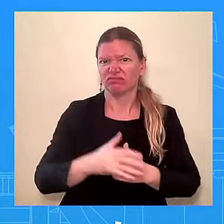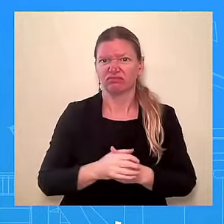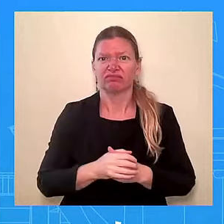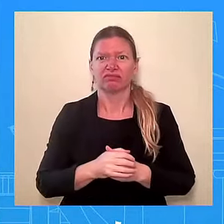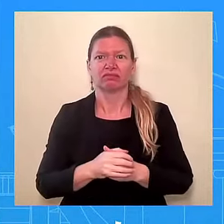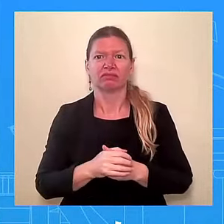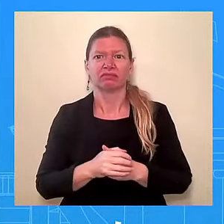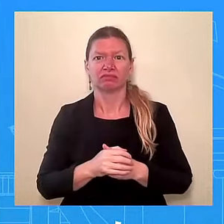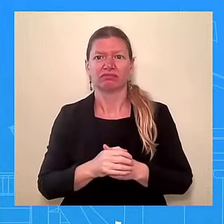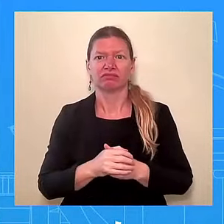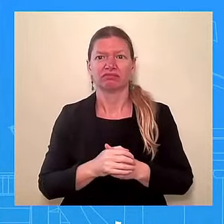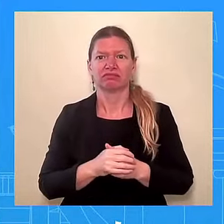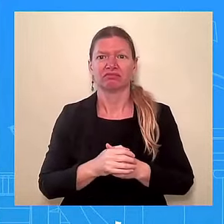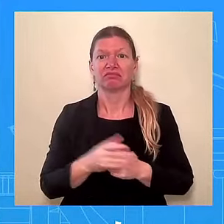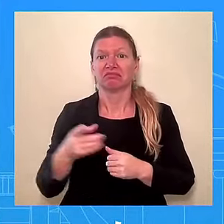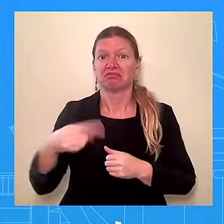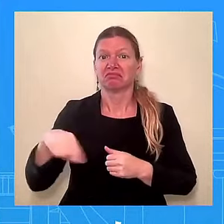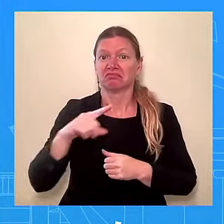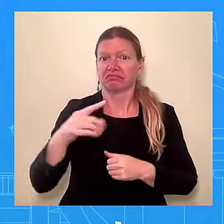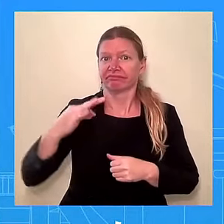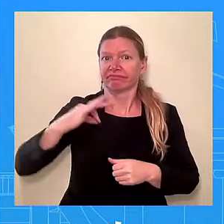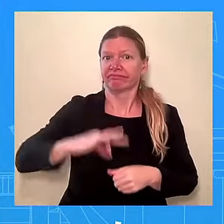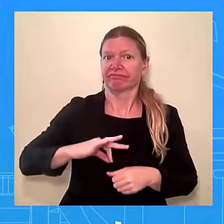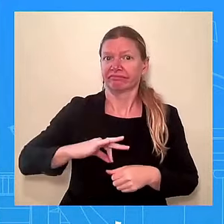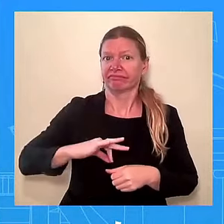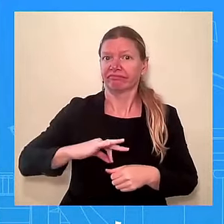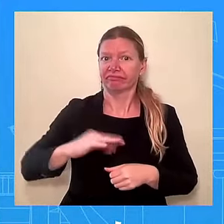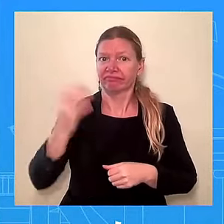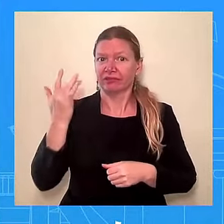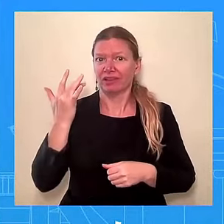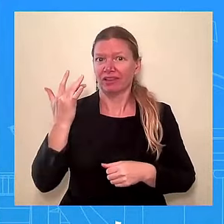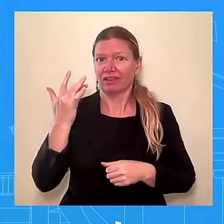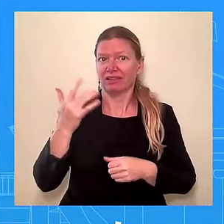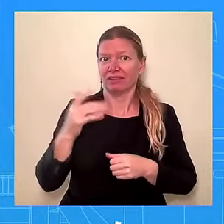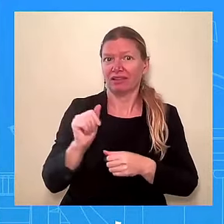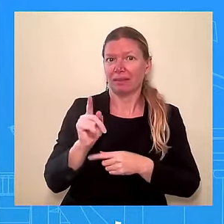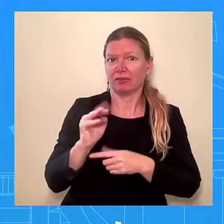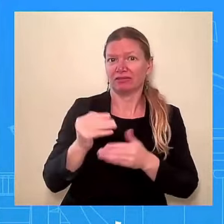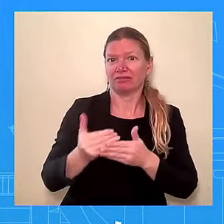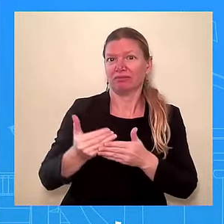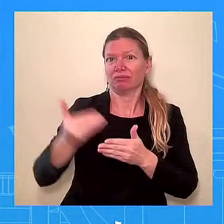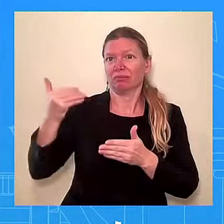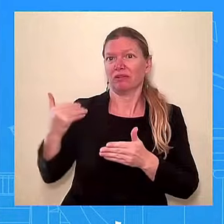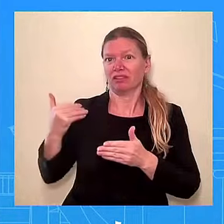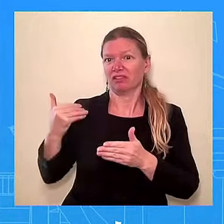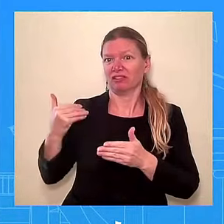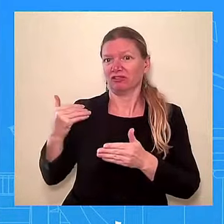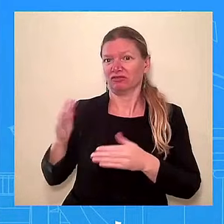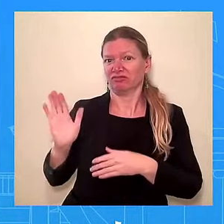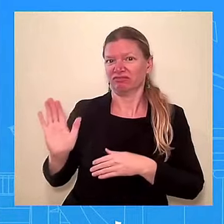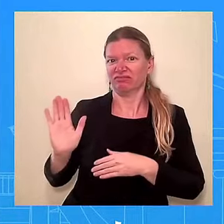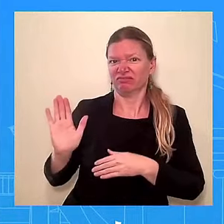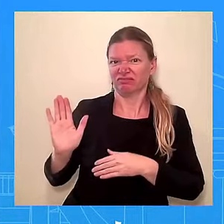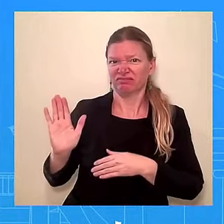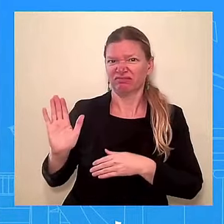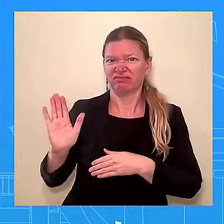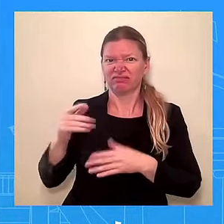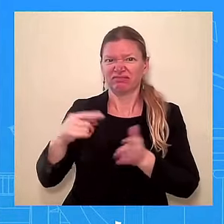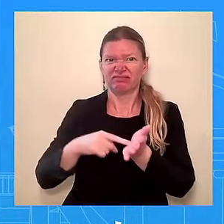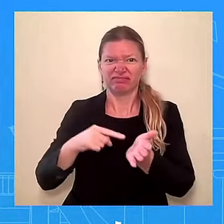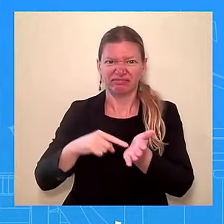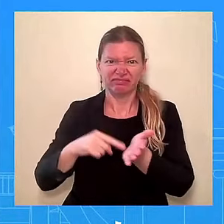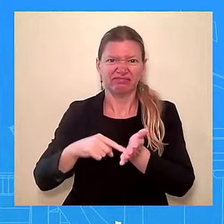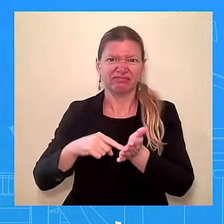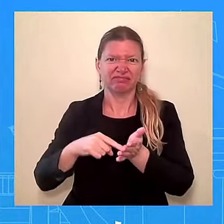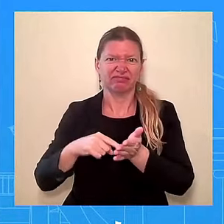upcoming debt relief programs. In April, the president announced his administration's new plan to deliver relief to